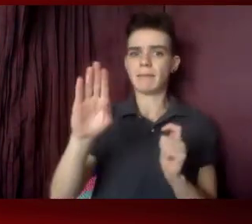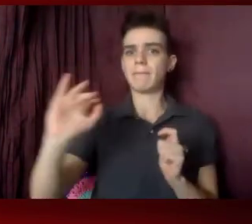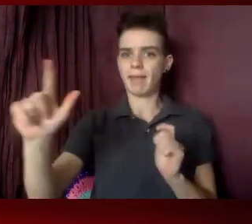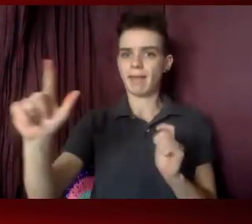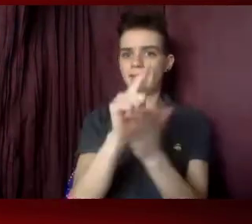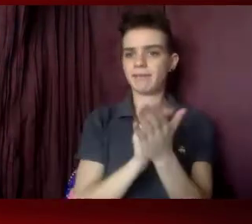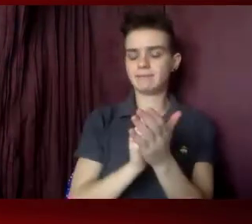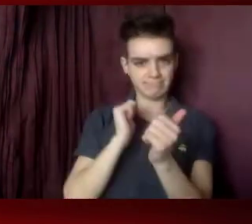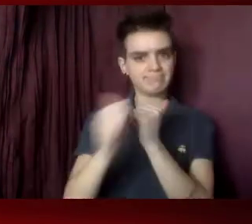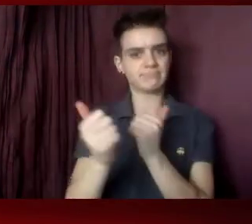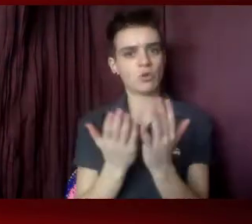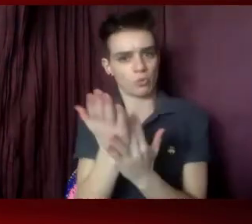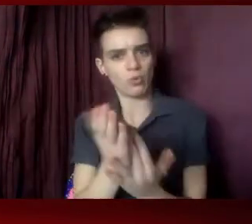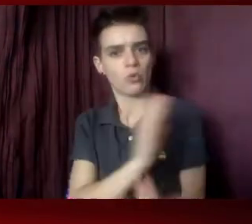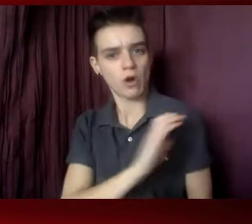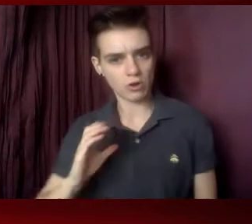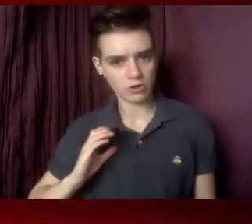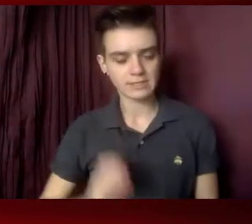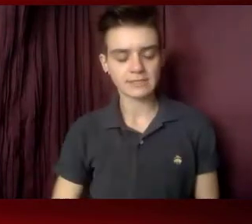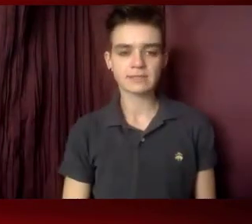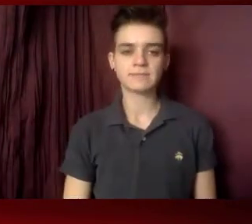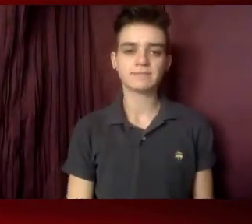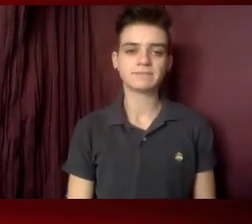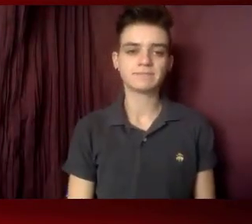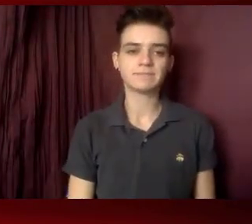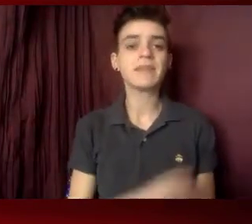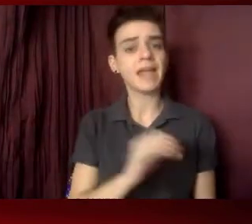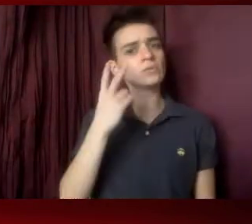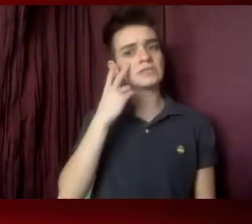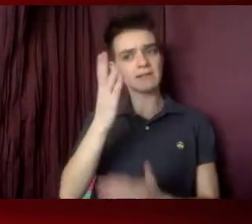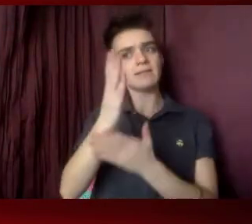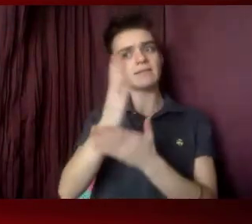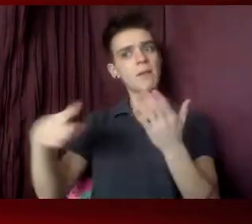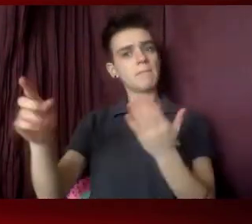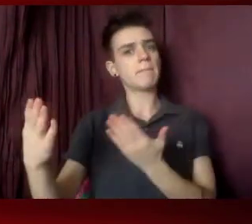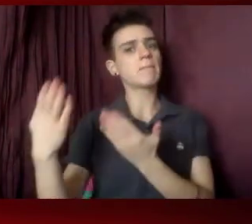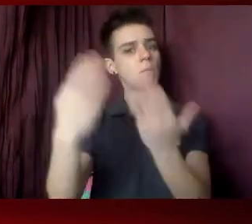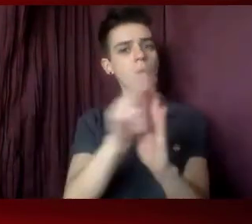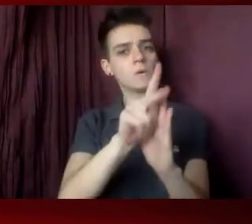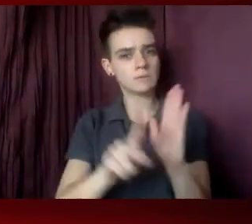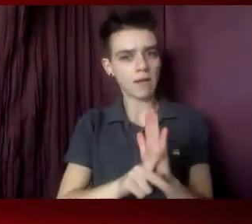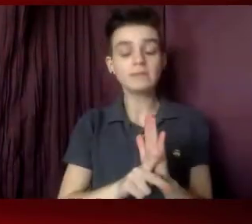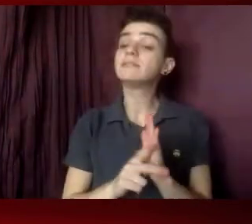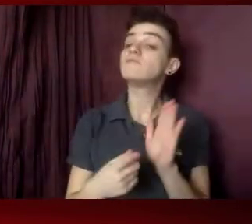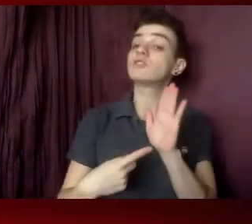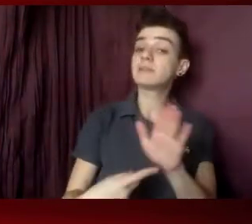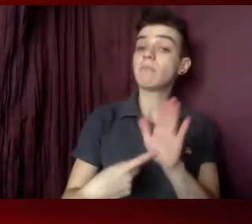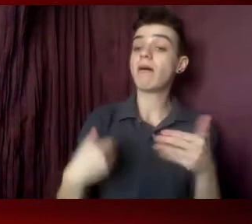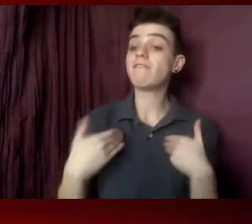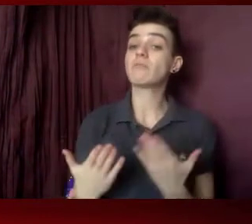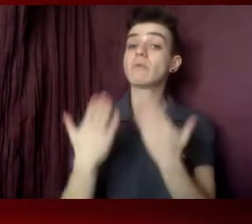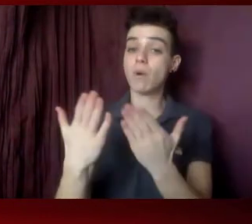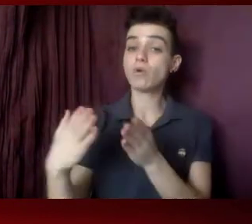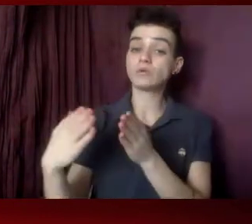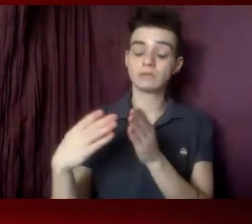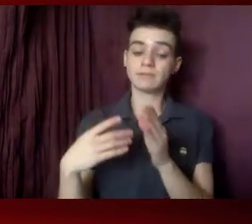through Congress. And we have started to see proposed policies, like the proposed pathway for citizenship for people who do not